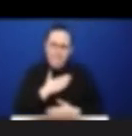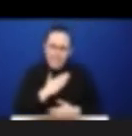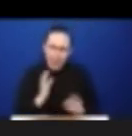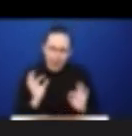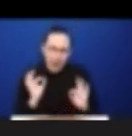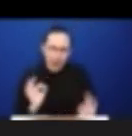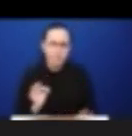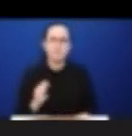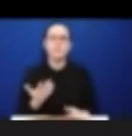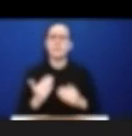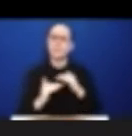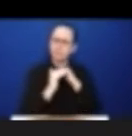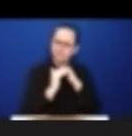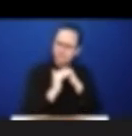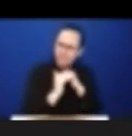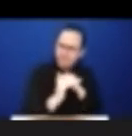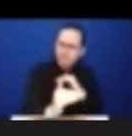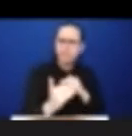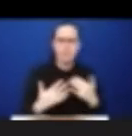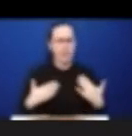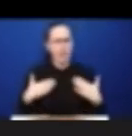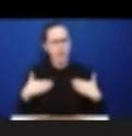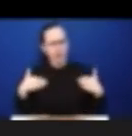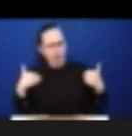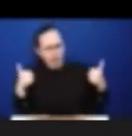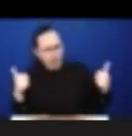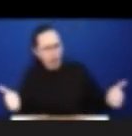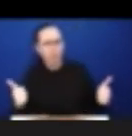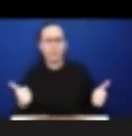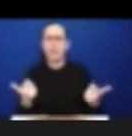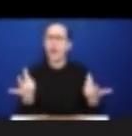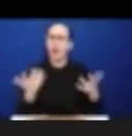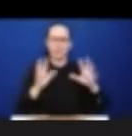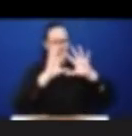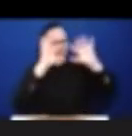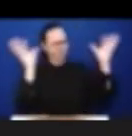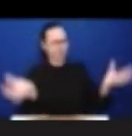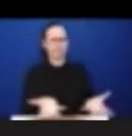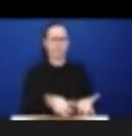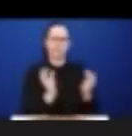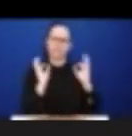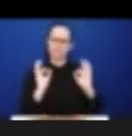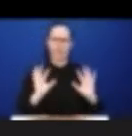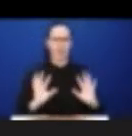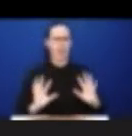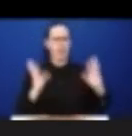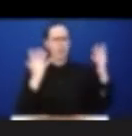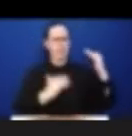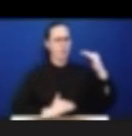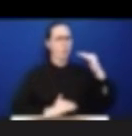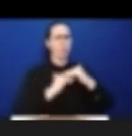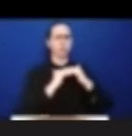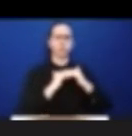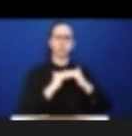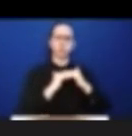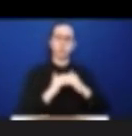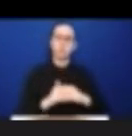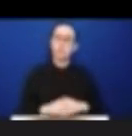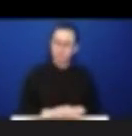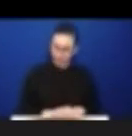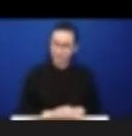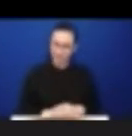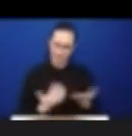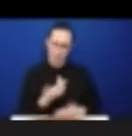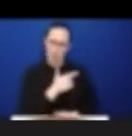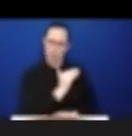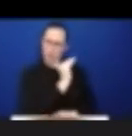lifespan of their children. They just aren't seeing the impact in their lives quite yet at the scale that